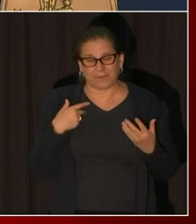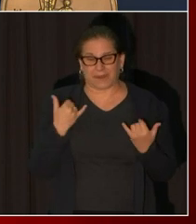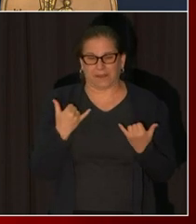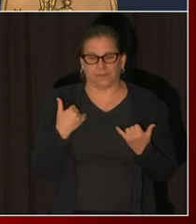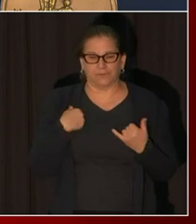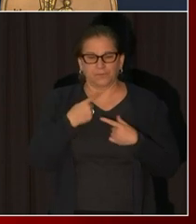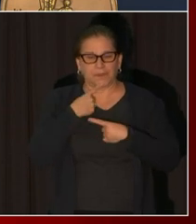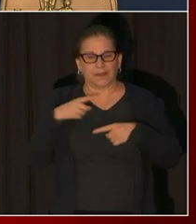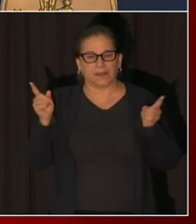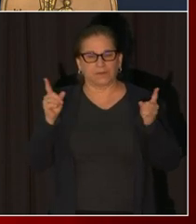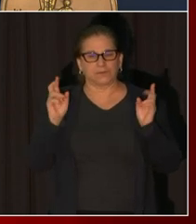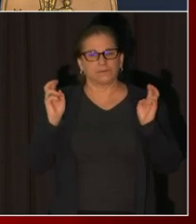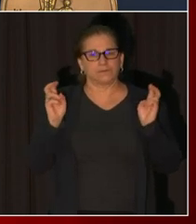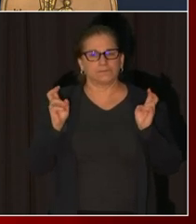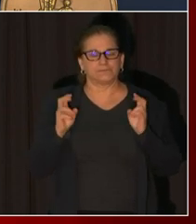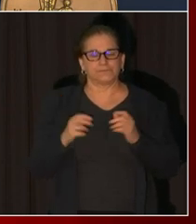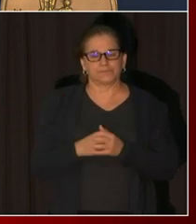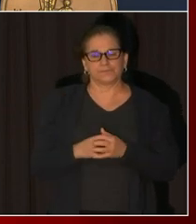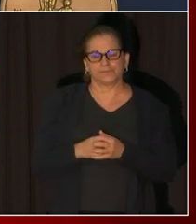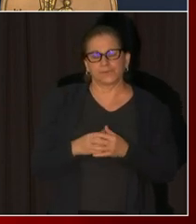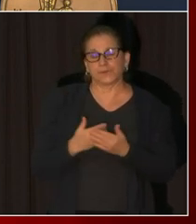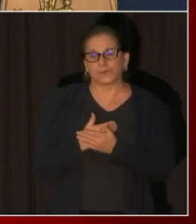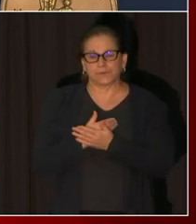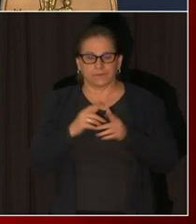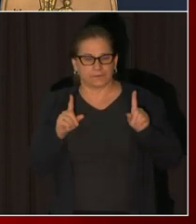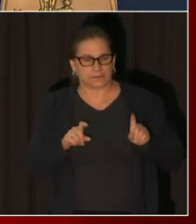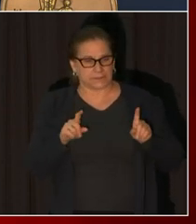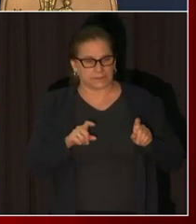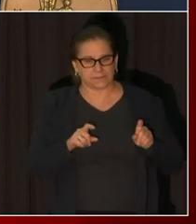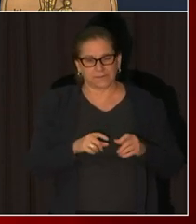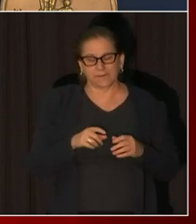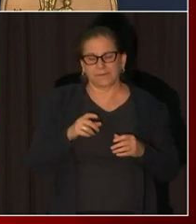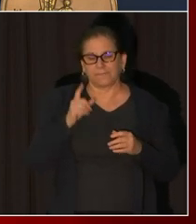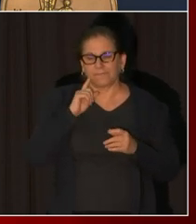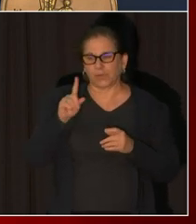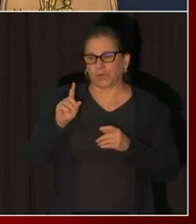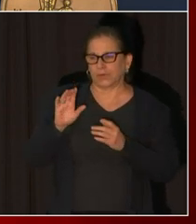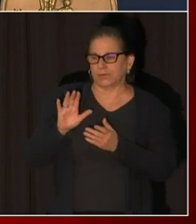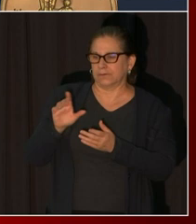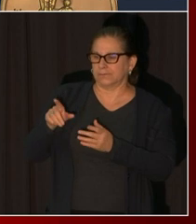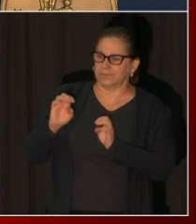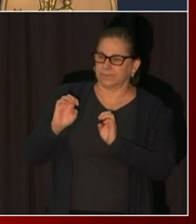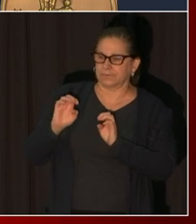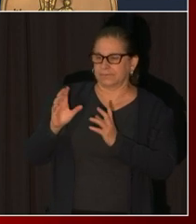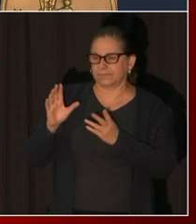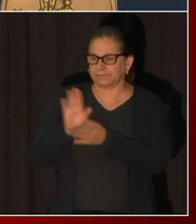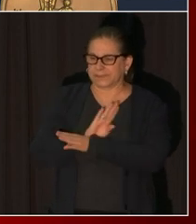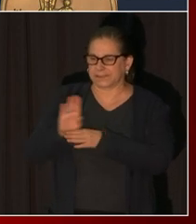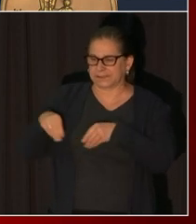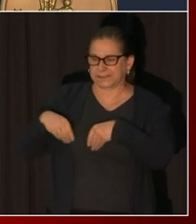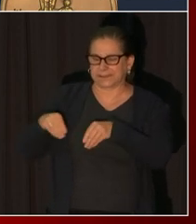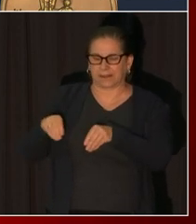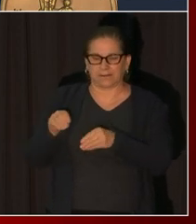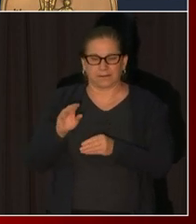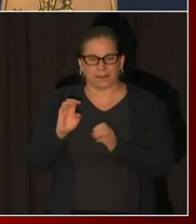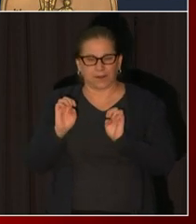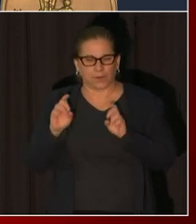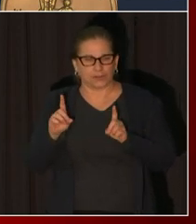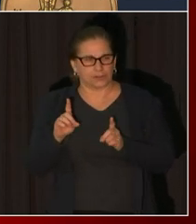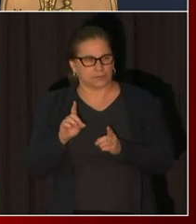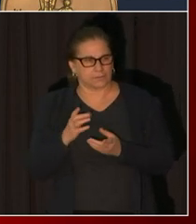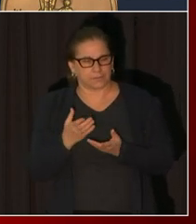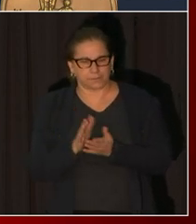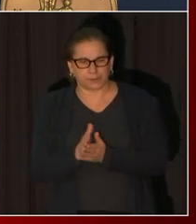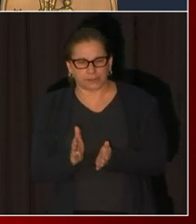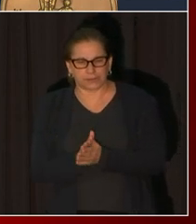and academic retail shops pilot and this will allow businesses that sell educational